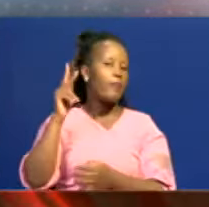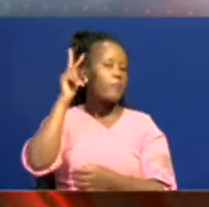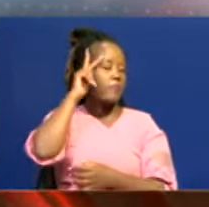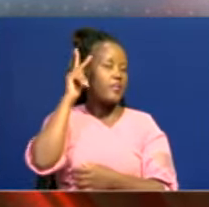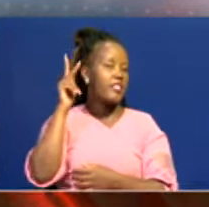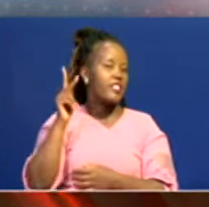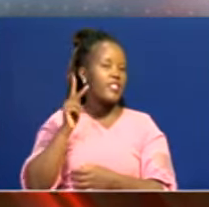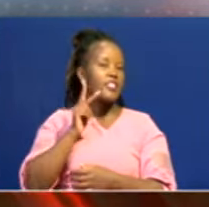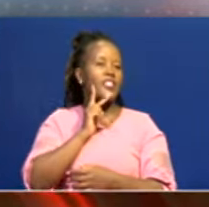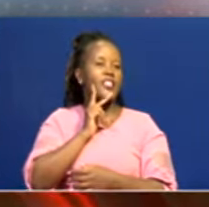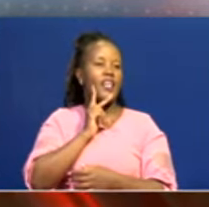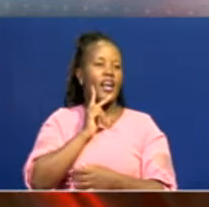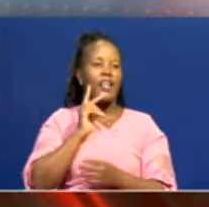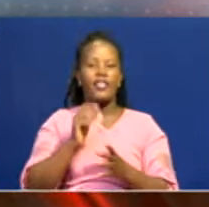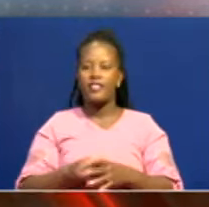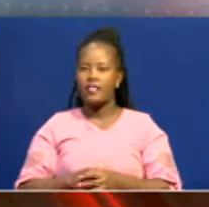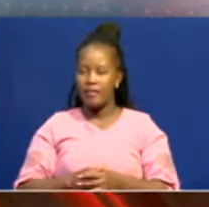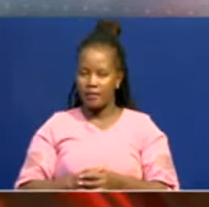over and listen in.